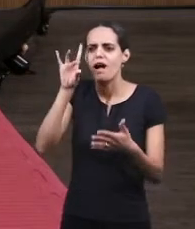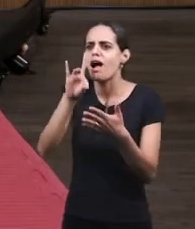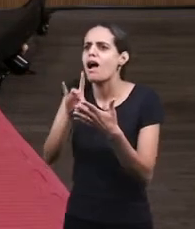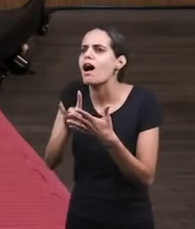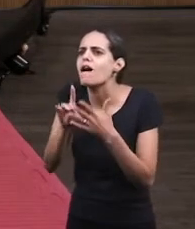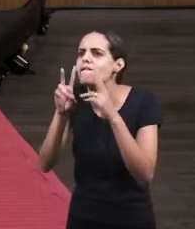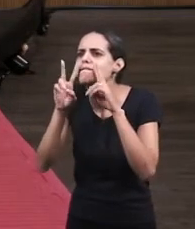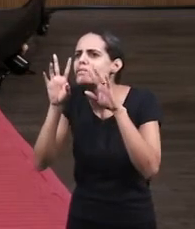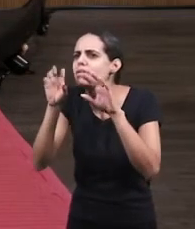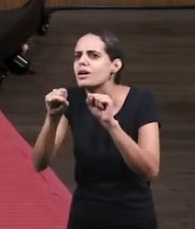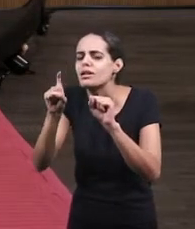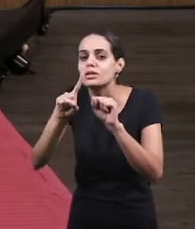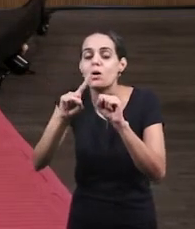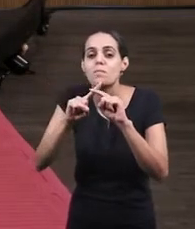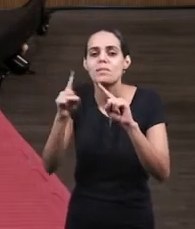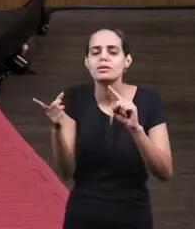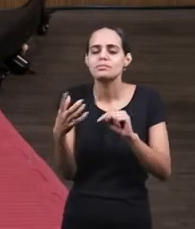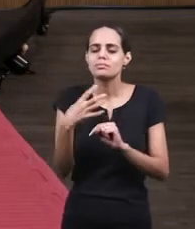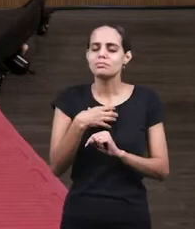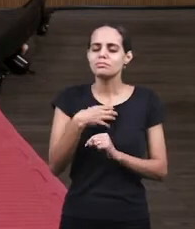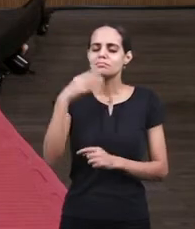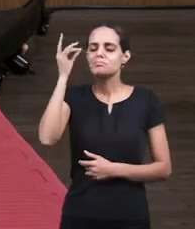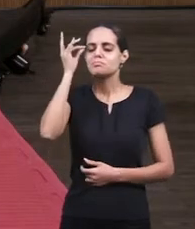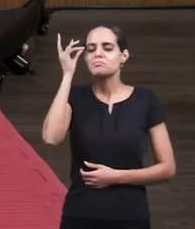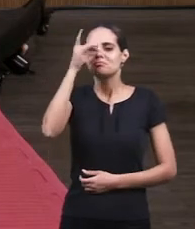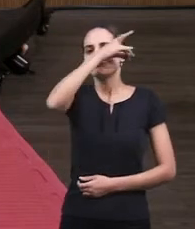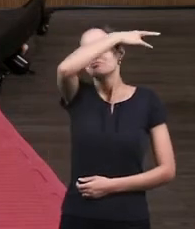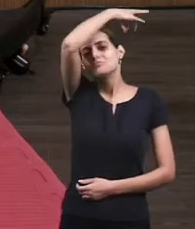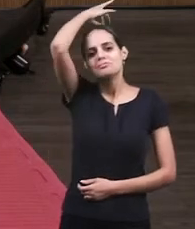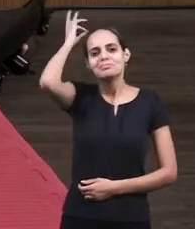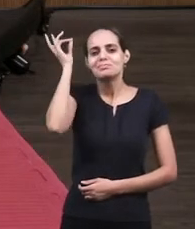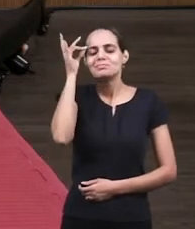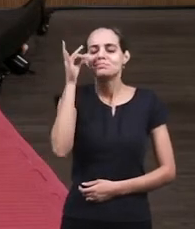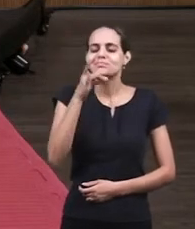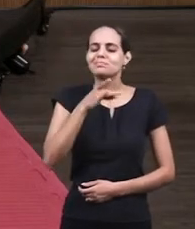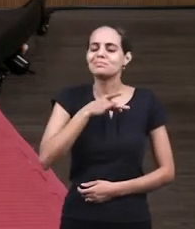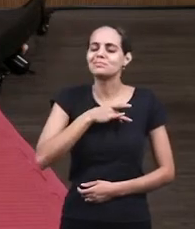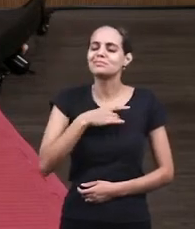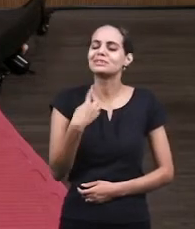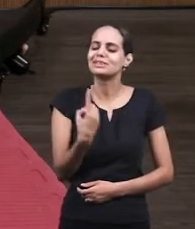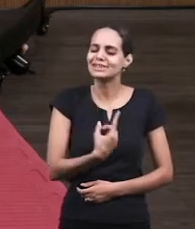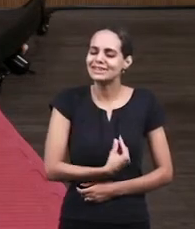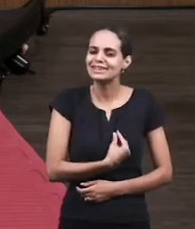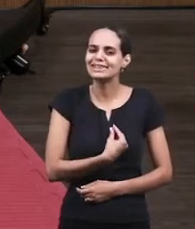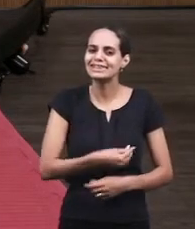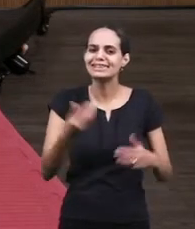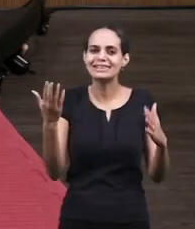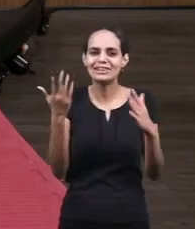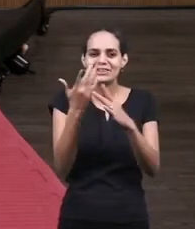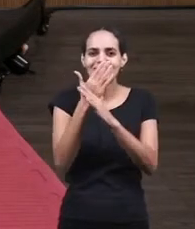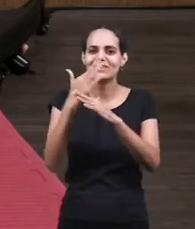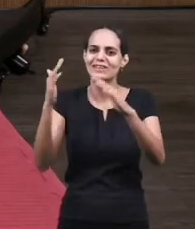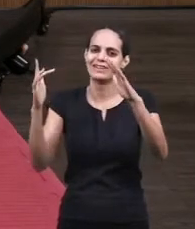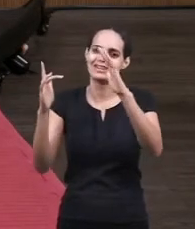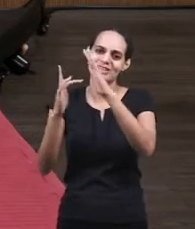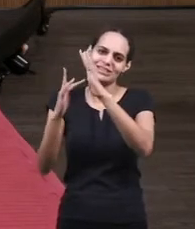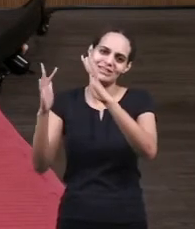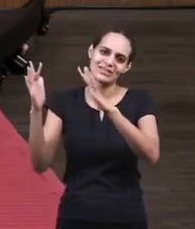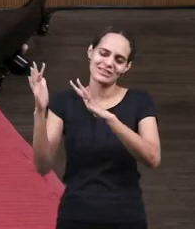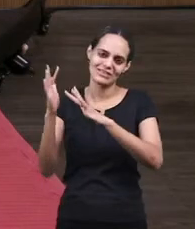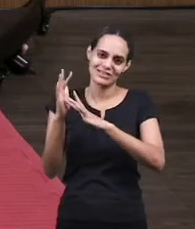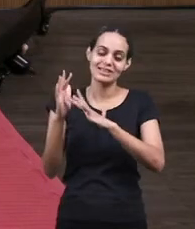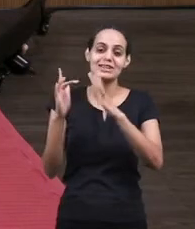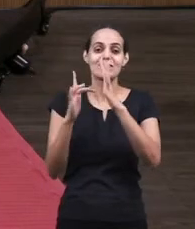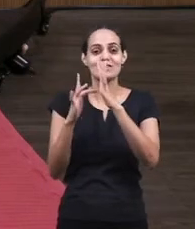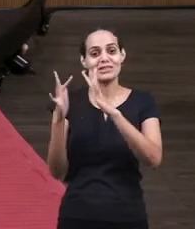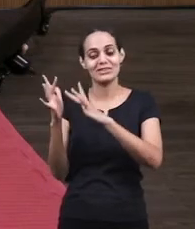feel it we feel the holy spirit in our lives glory to jesus and this is what the lord wants to